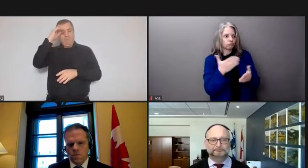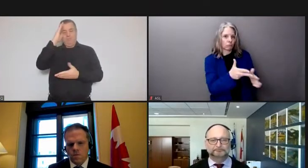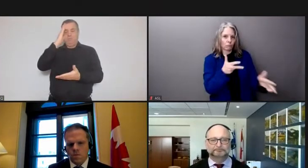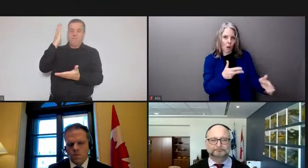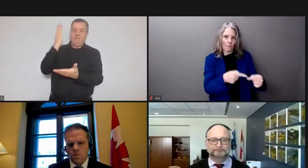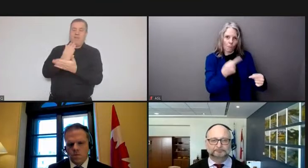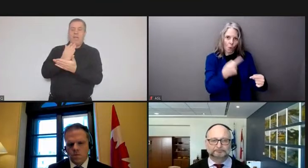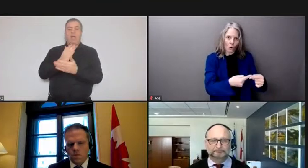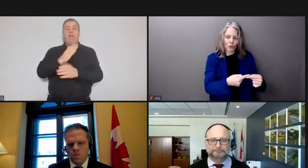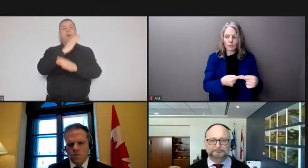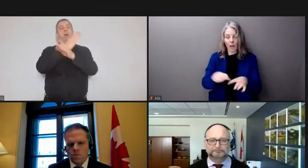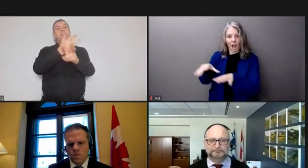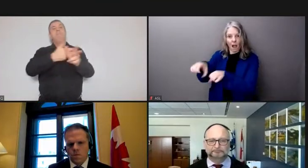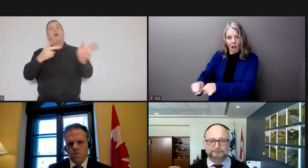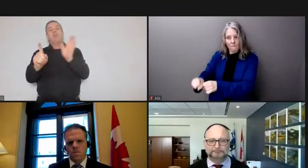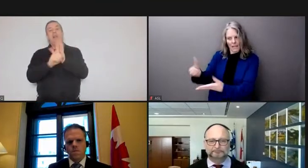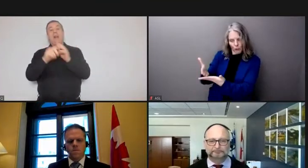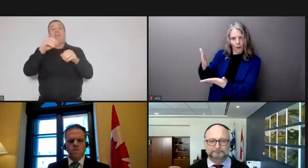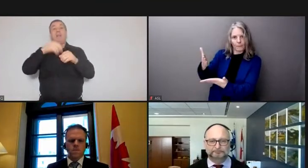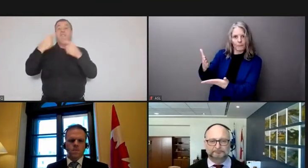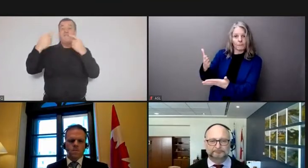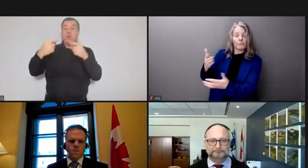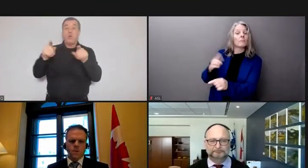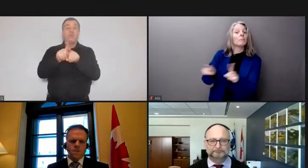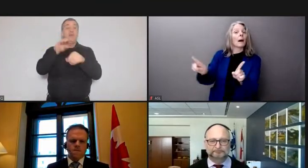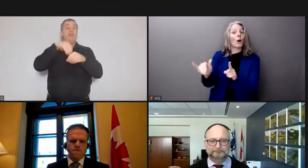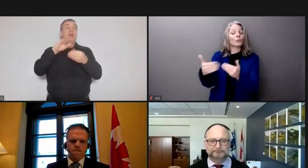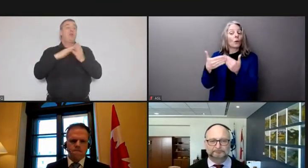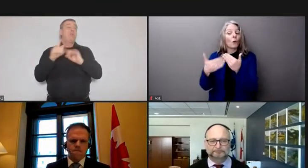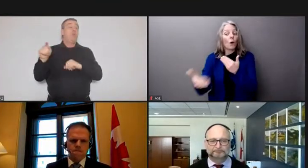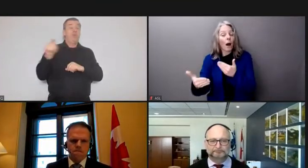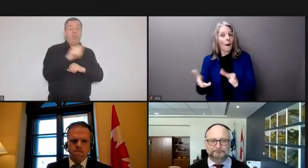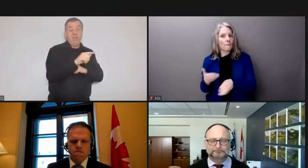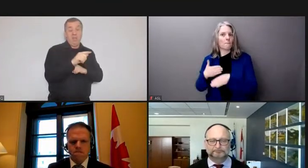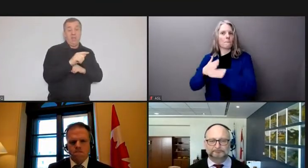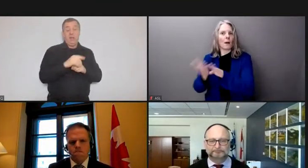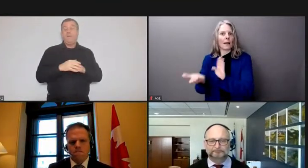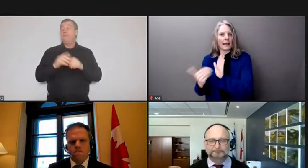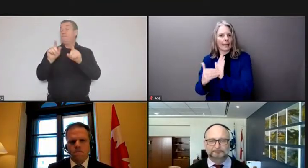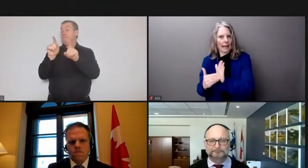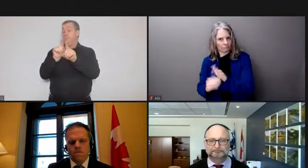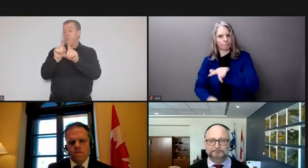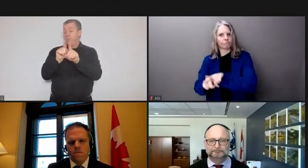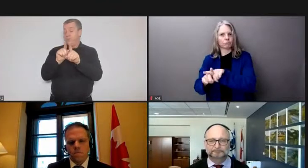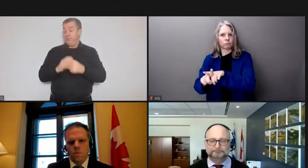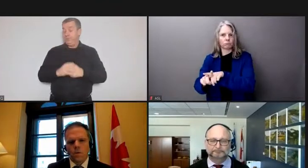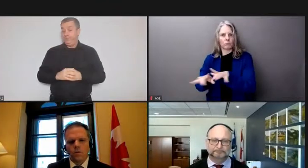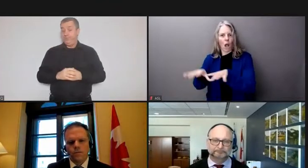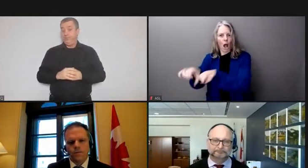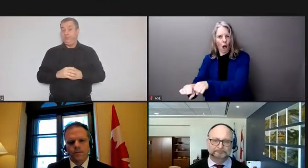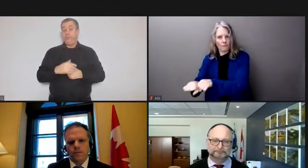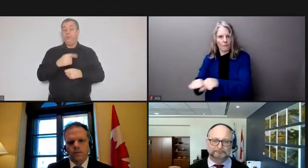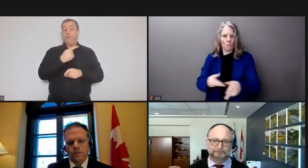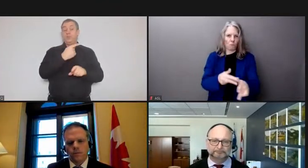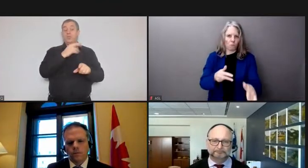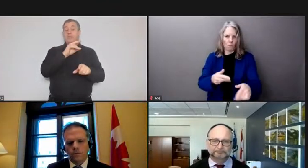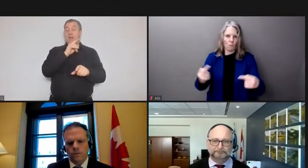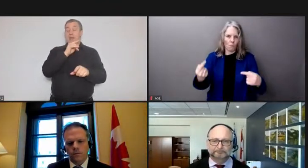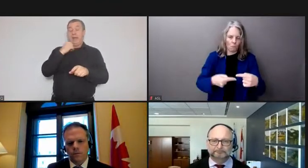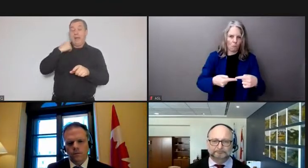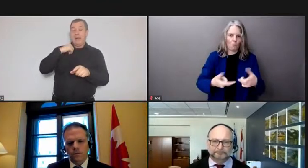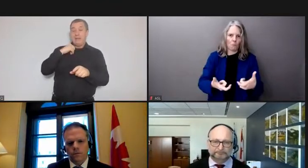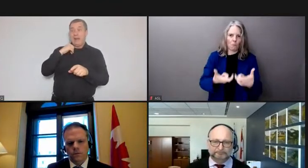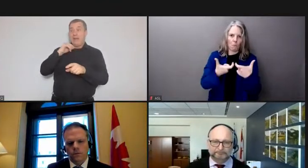but equally to prevent future such efforts and here again i would simply stress that while we've made progress